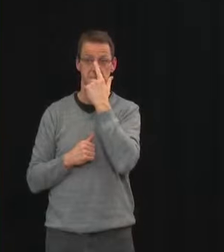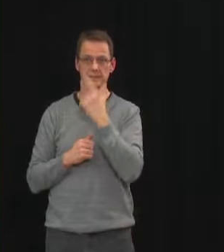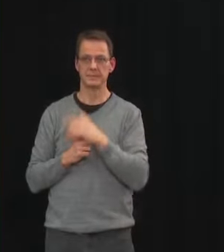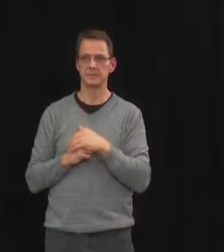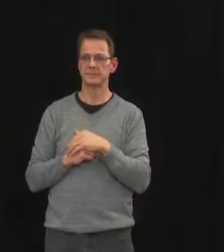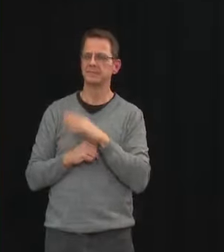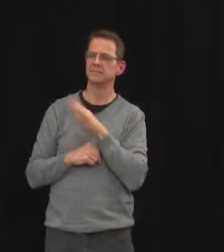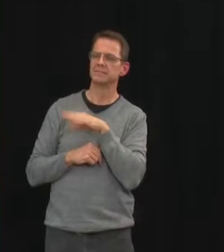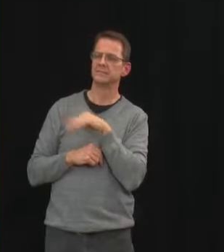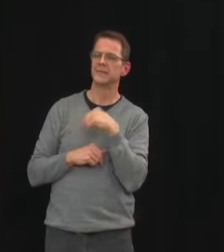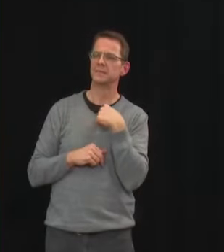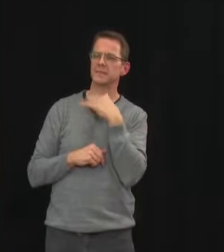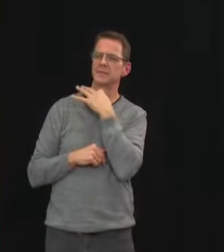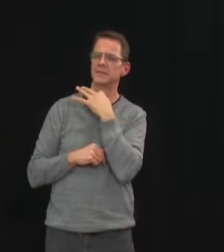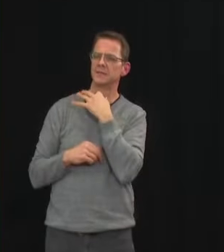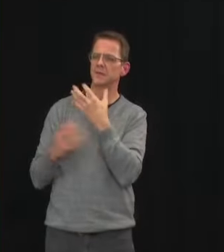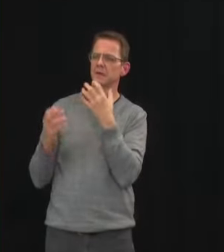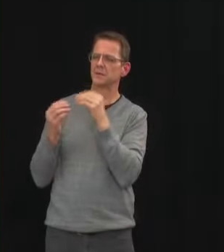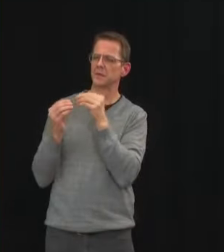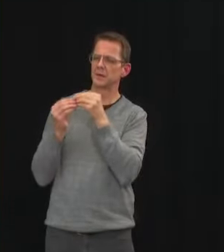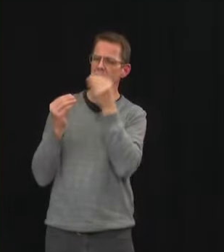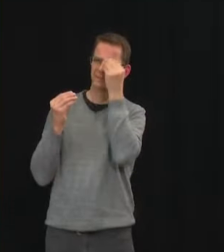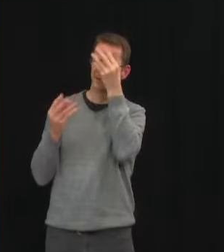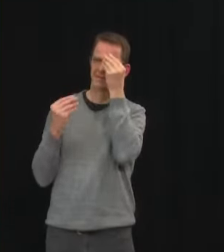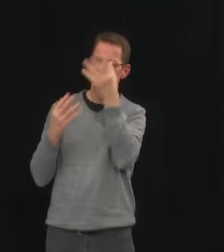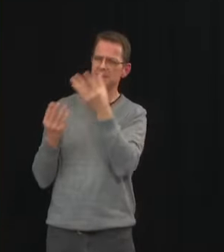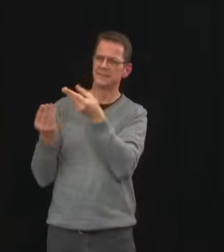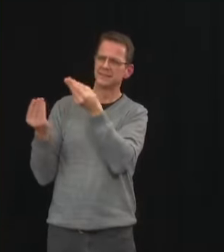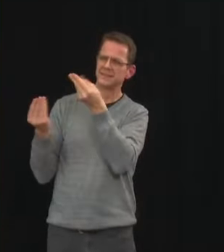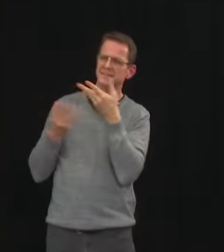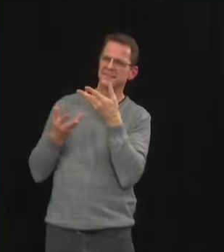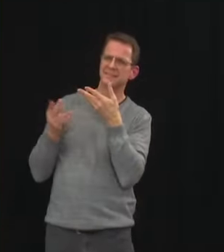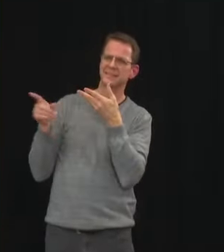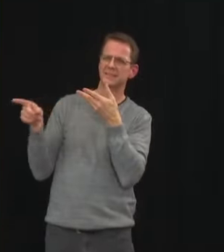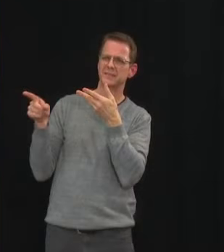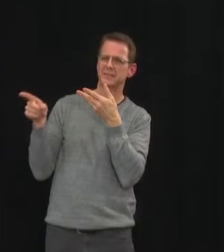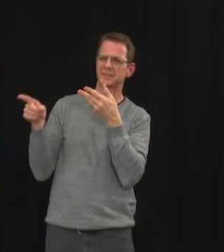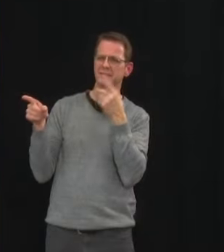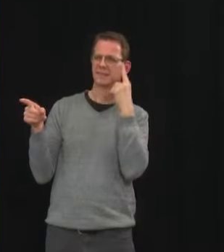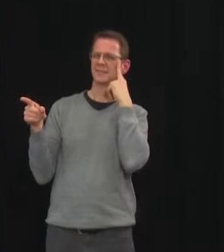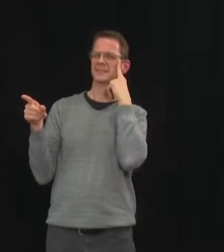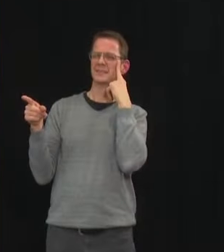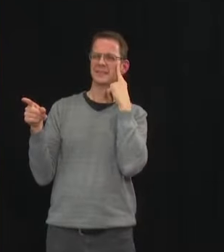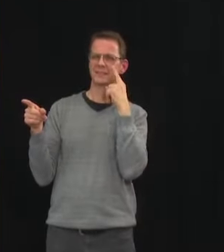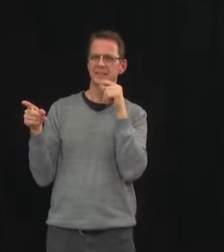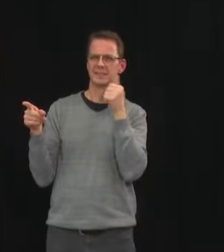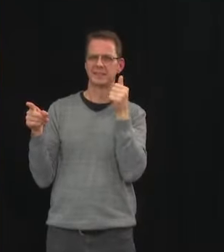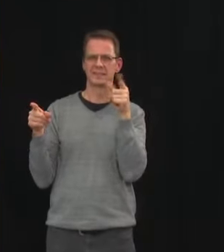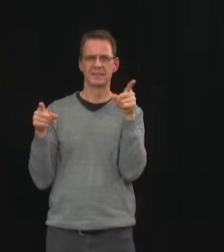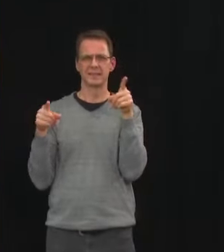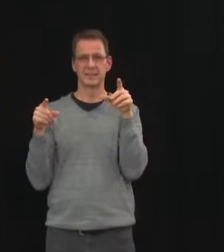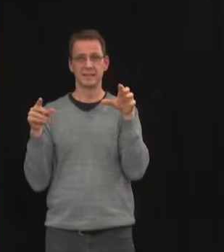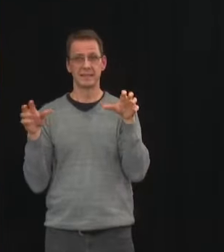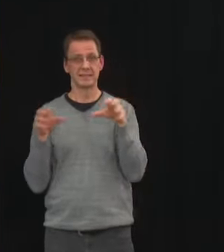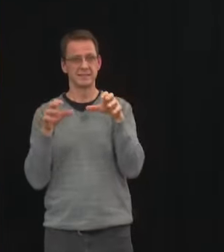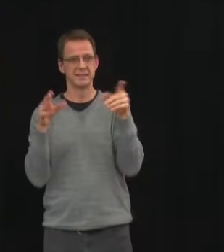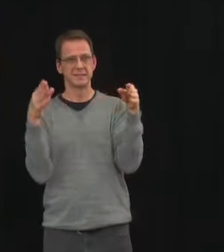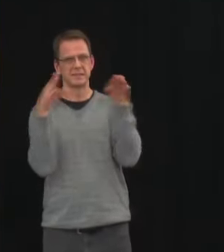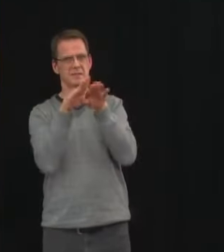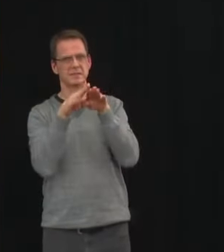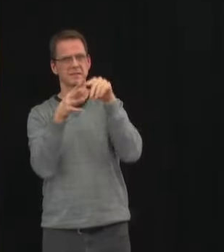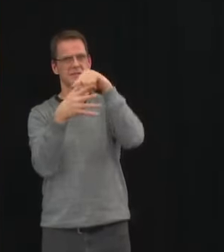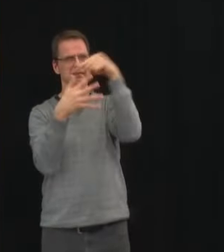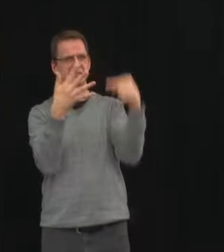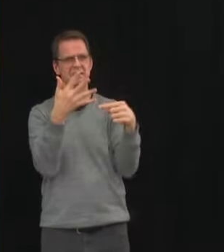um you think that these other activities that are being delayed today why you're not reopening them reopening them based on